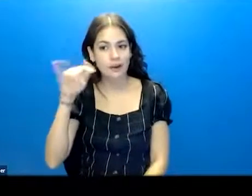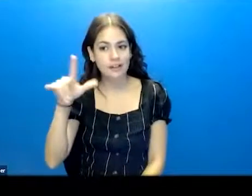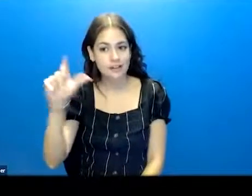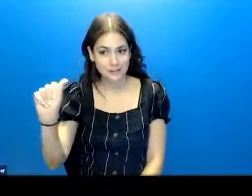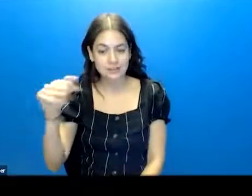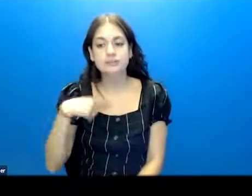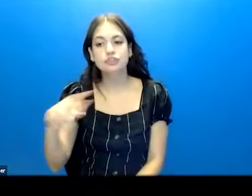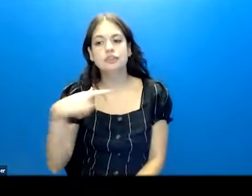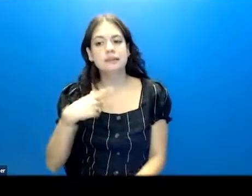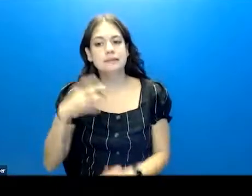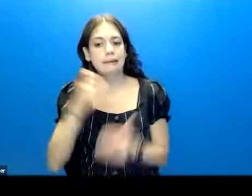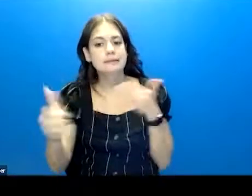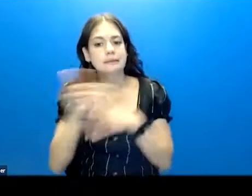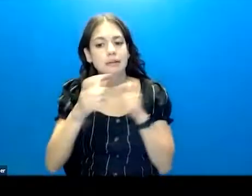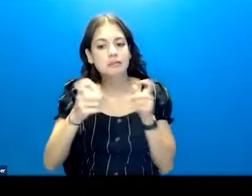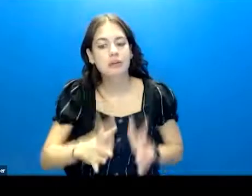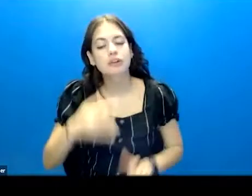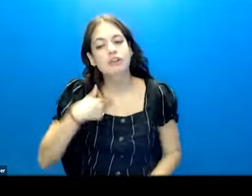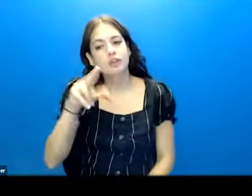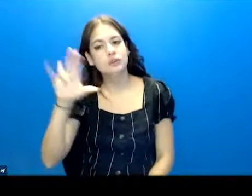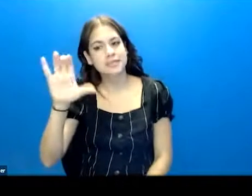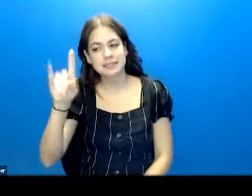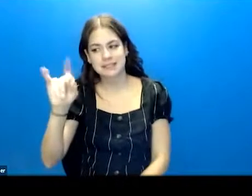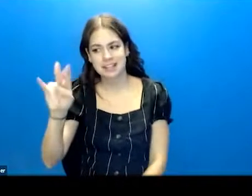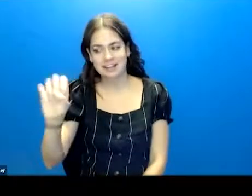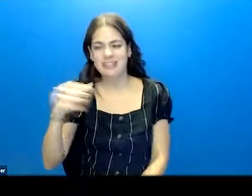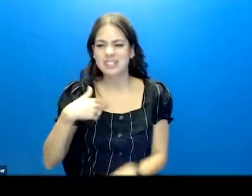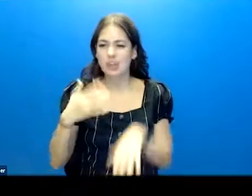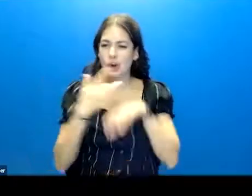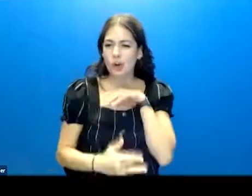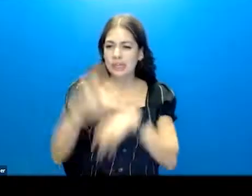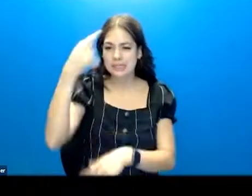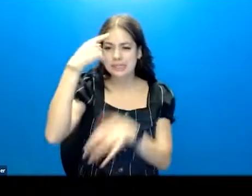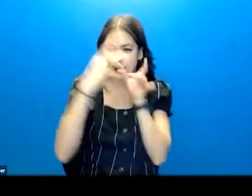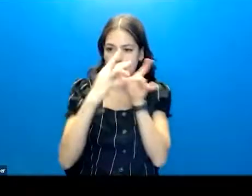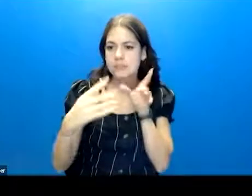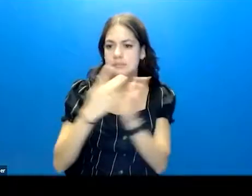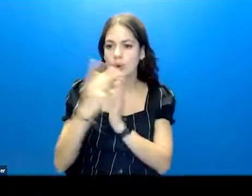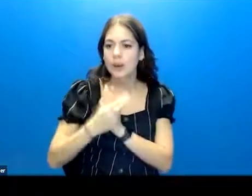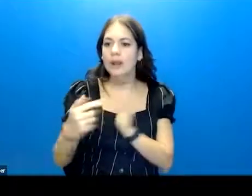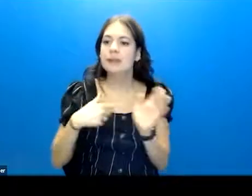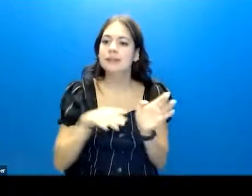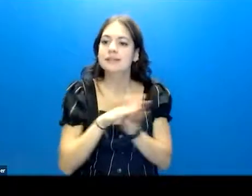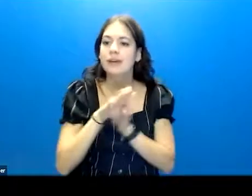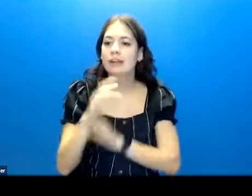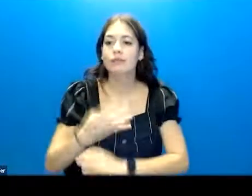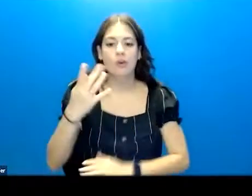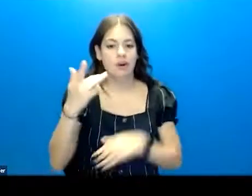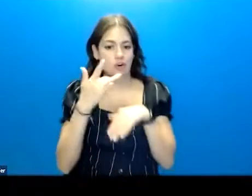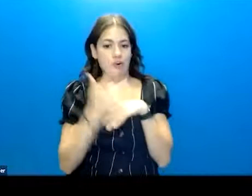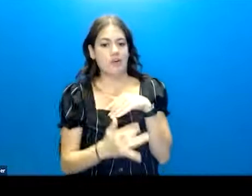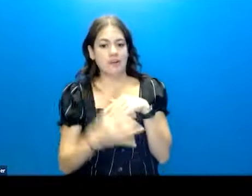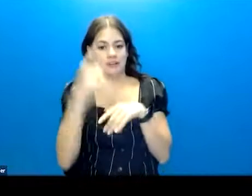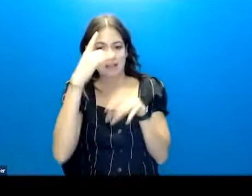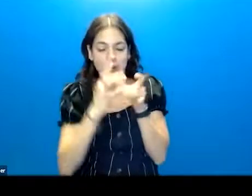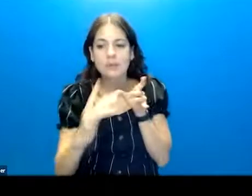She's the Executive Director of the UC Davis Early Psychosis Programs. Ann has developed four early psychosis programs in